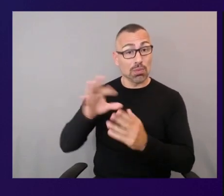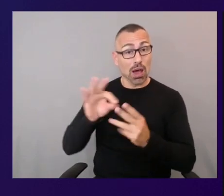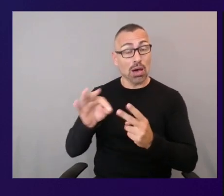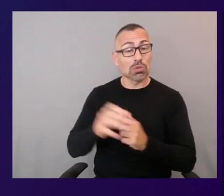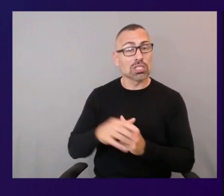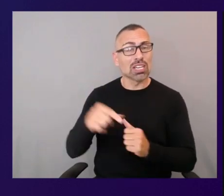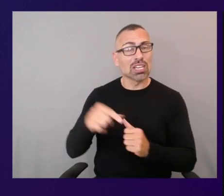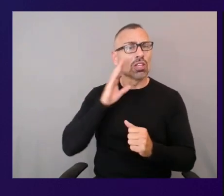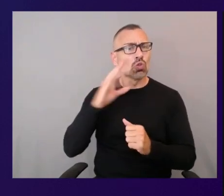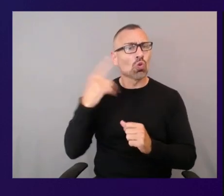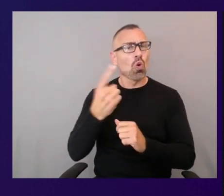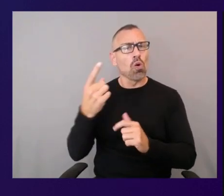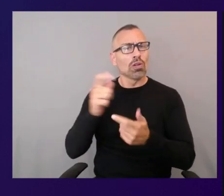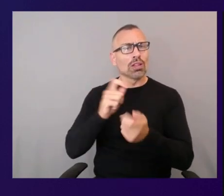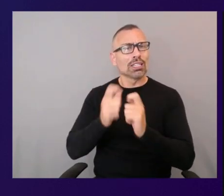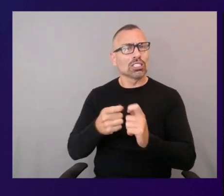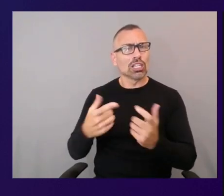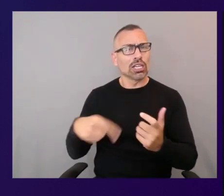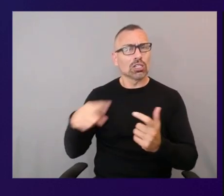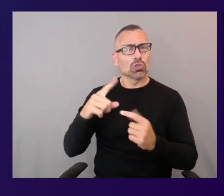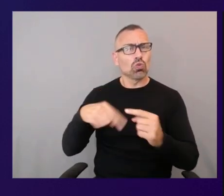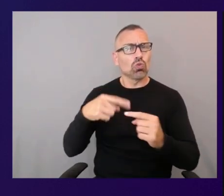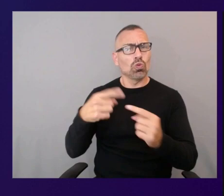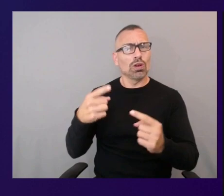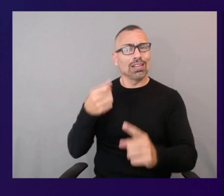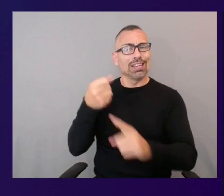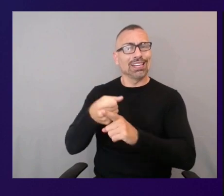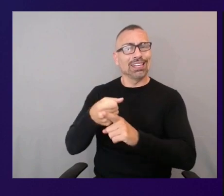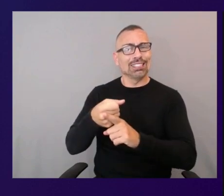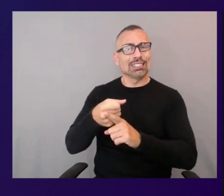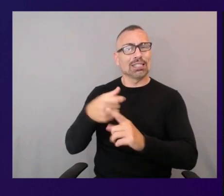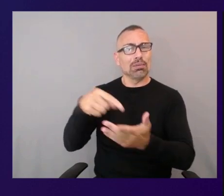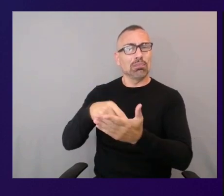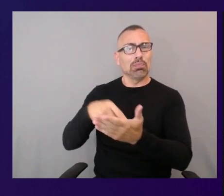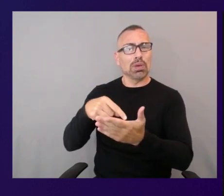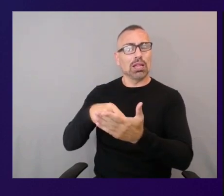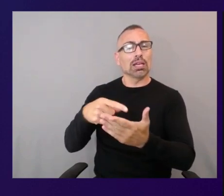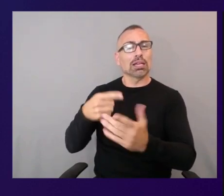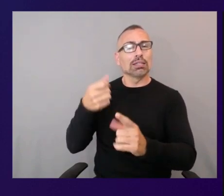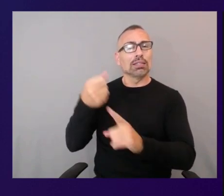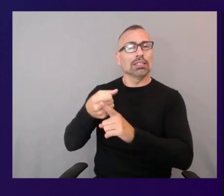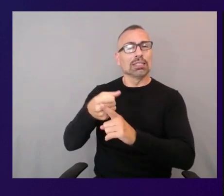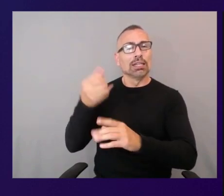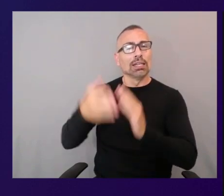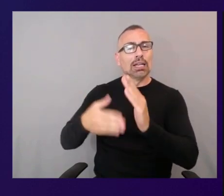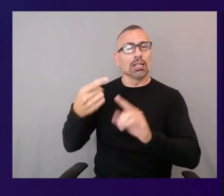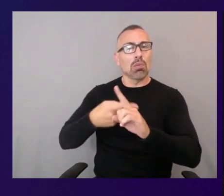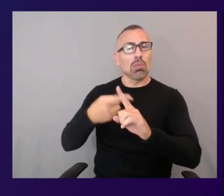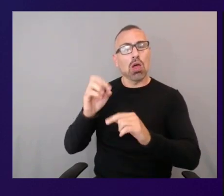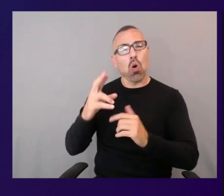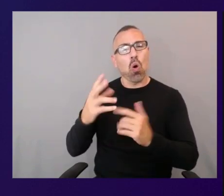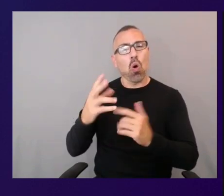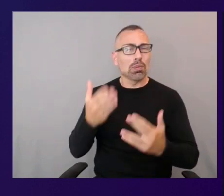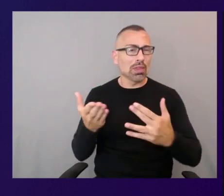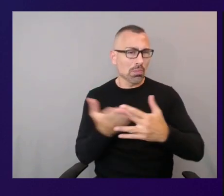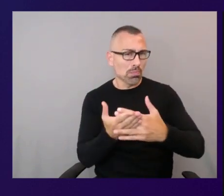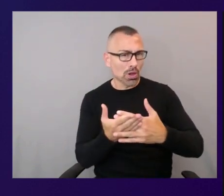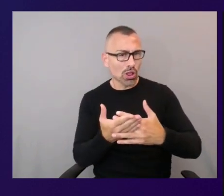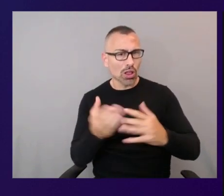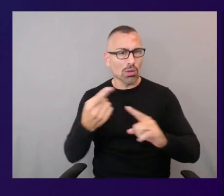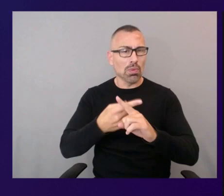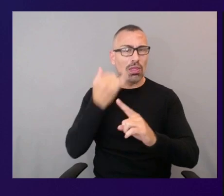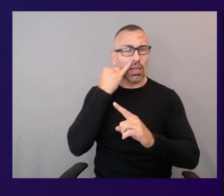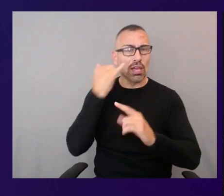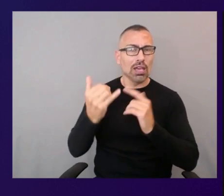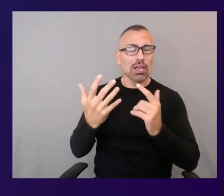billing mode near the end of the month or if the users are already reaching over that breakeven point in the middle of the month so what you could do is you can say